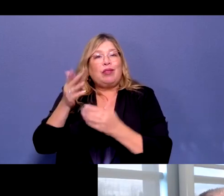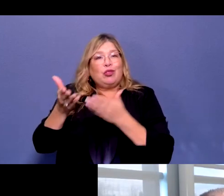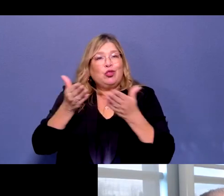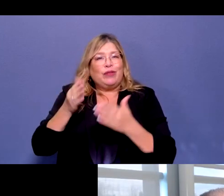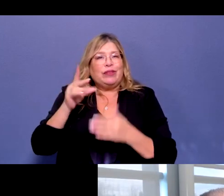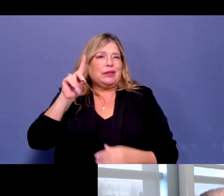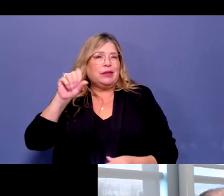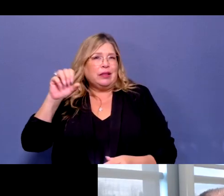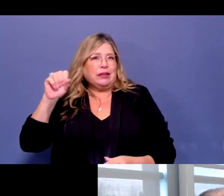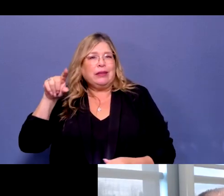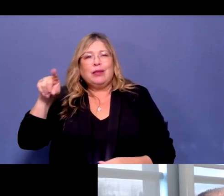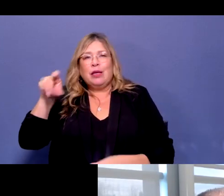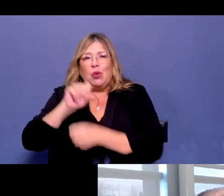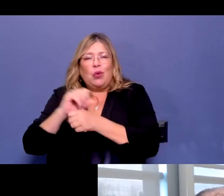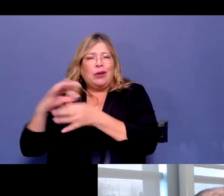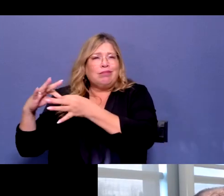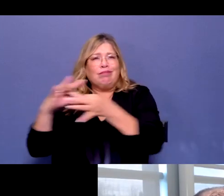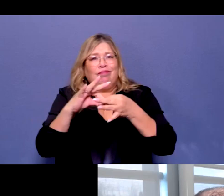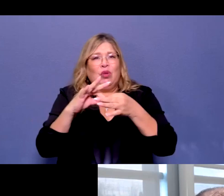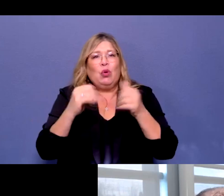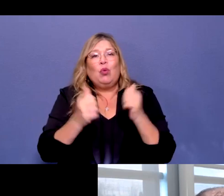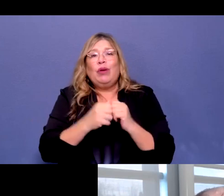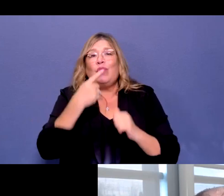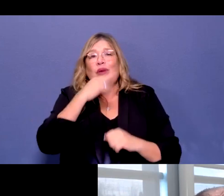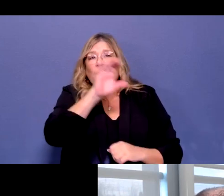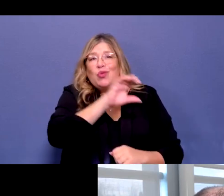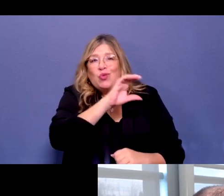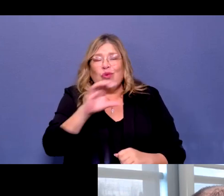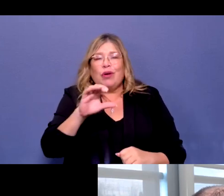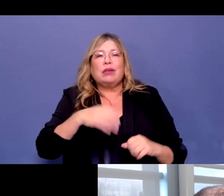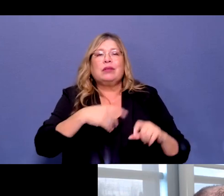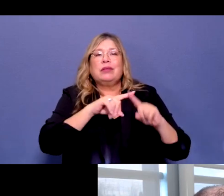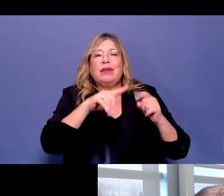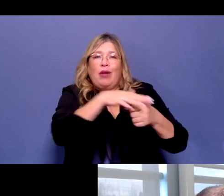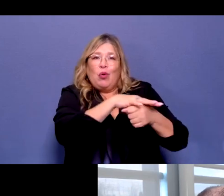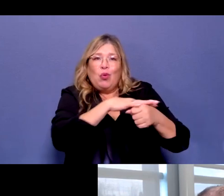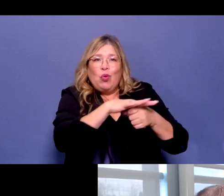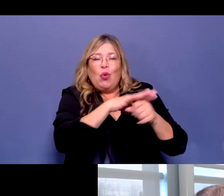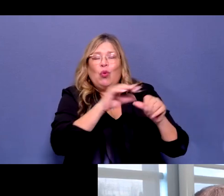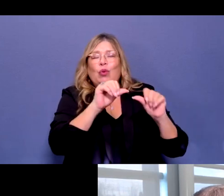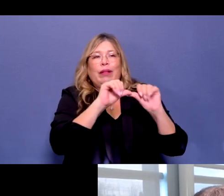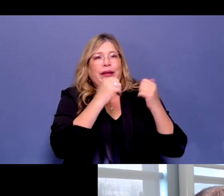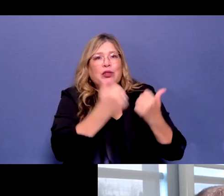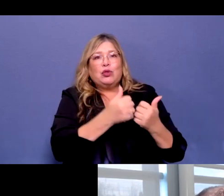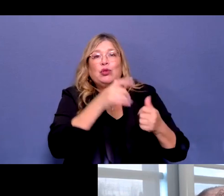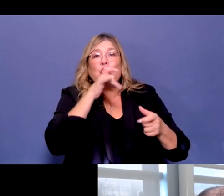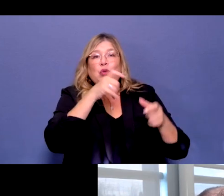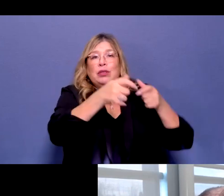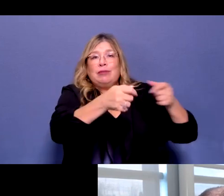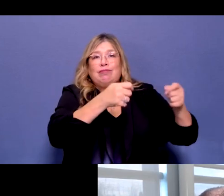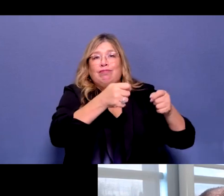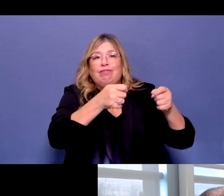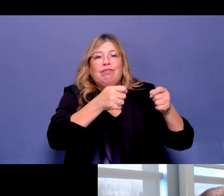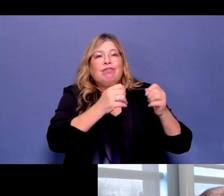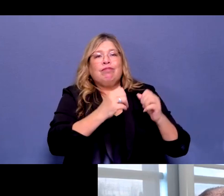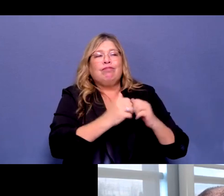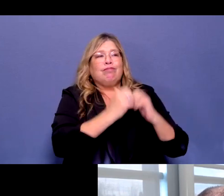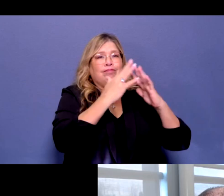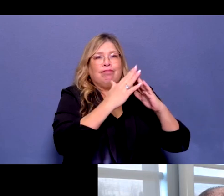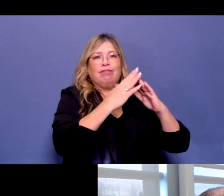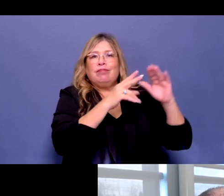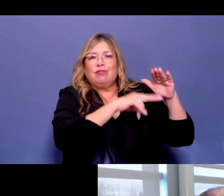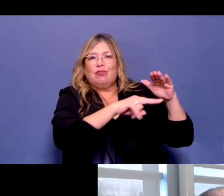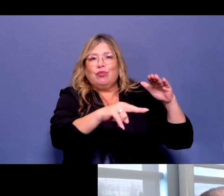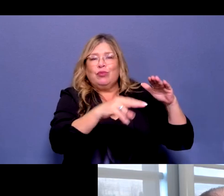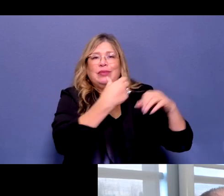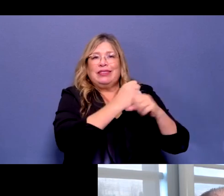health and human services agencies, social services agencies, to facilitate sheltering during any sort of disaster. We